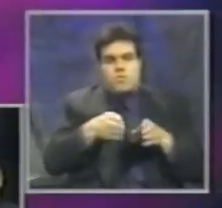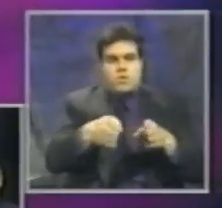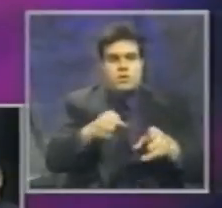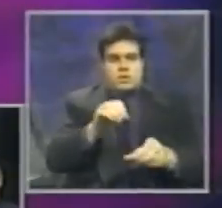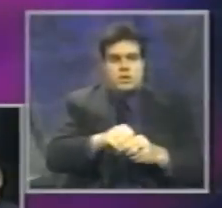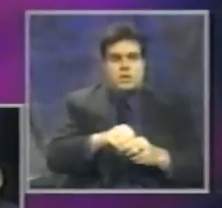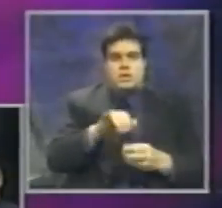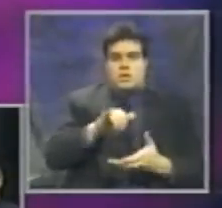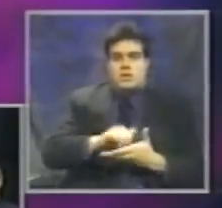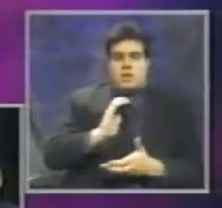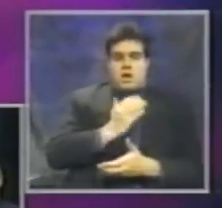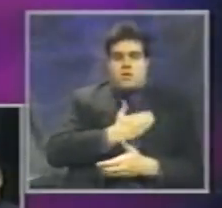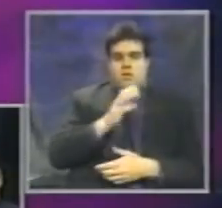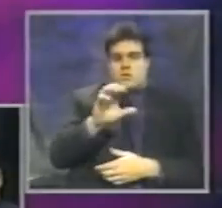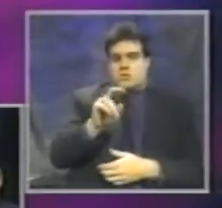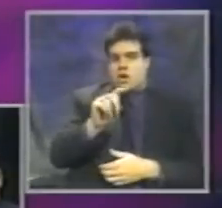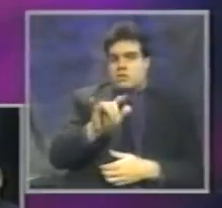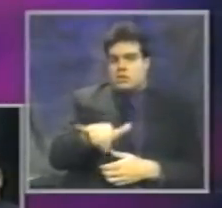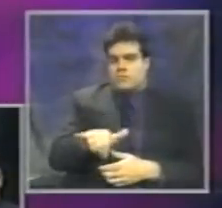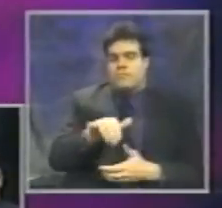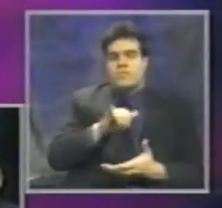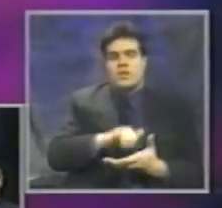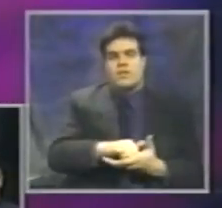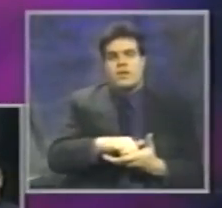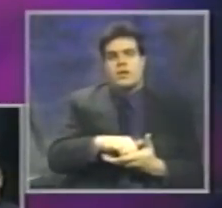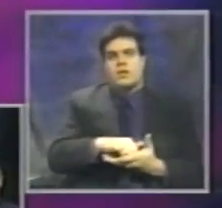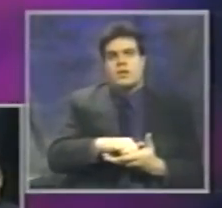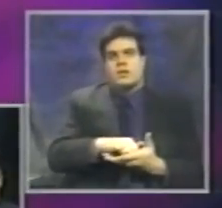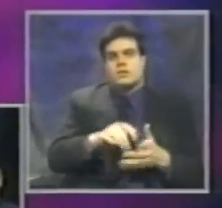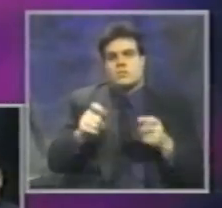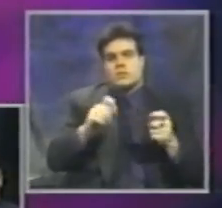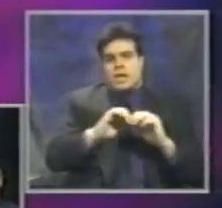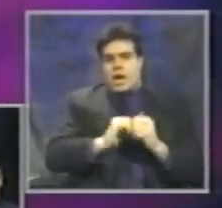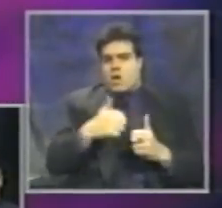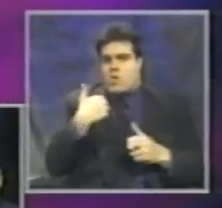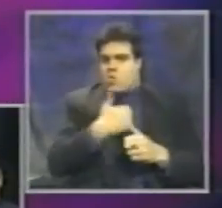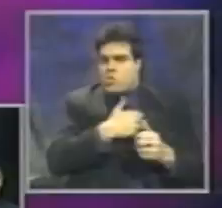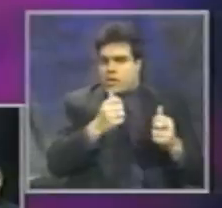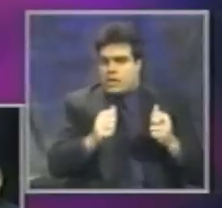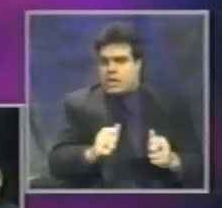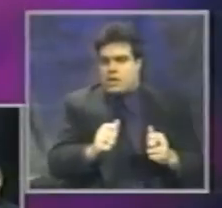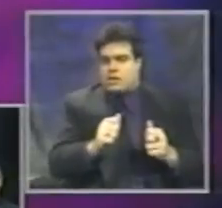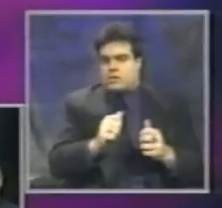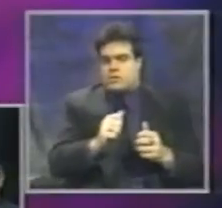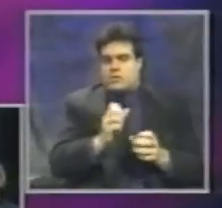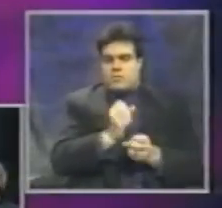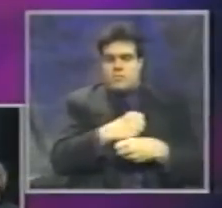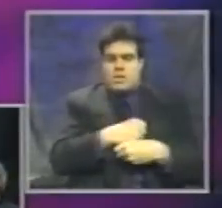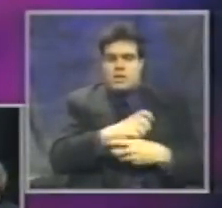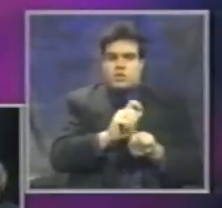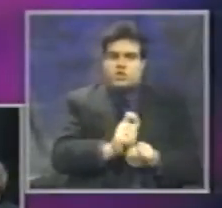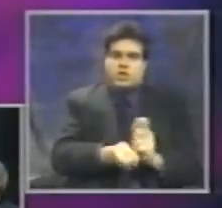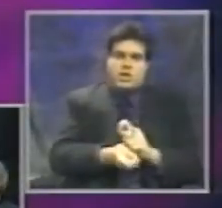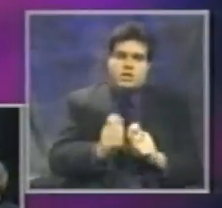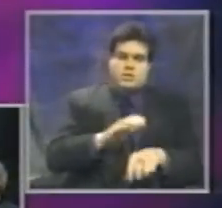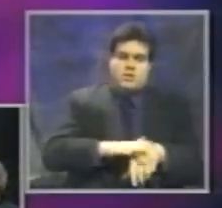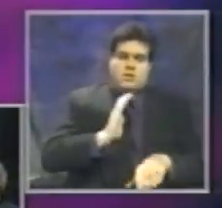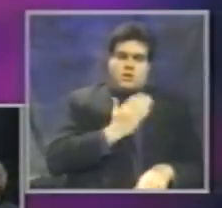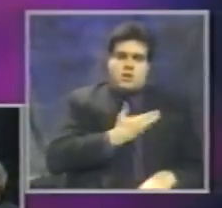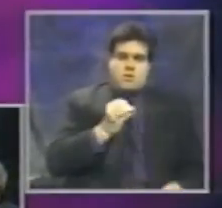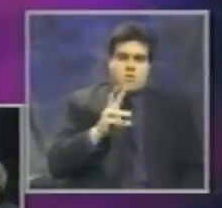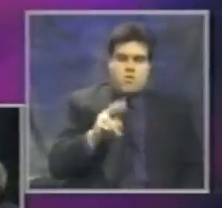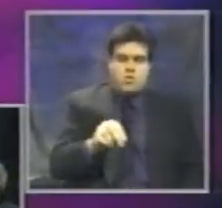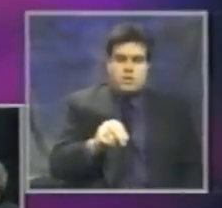County Action Commission, it guided us and educated us how we can create change on our own and East